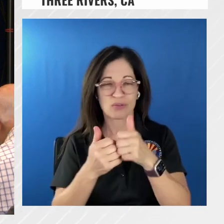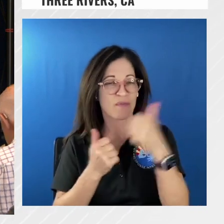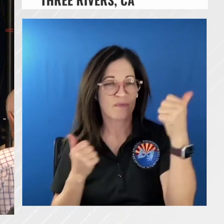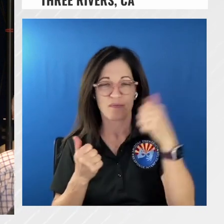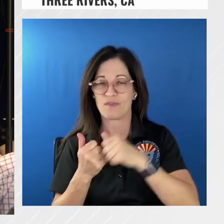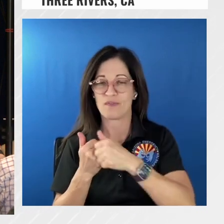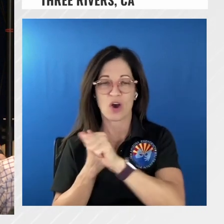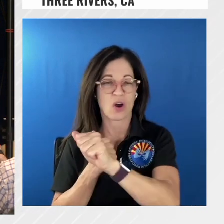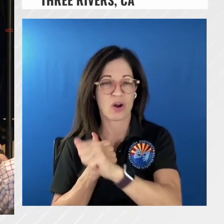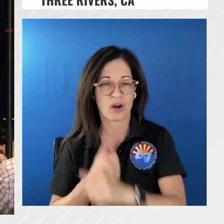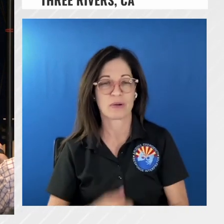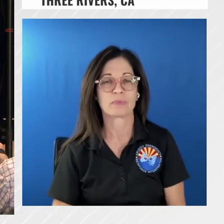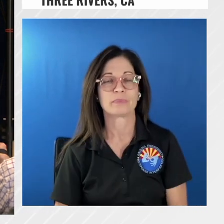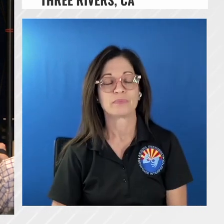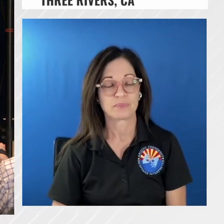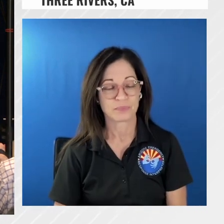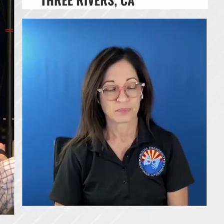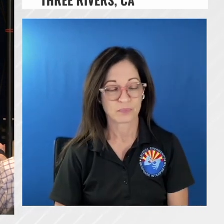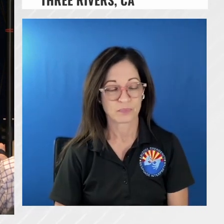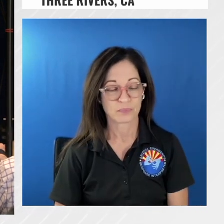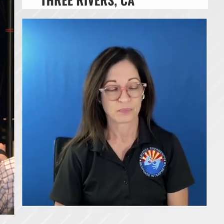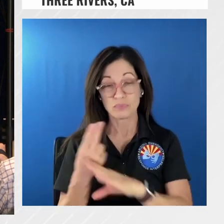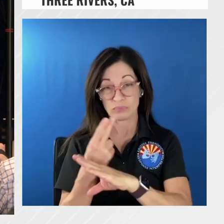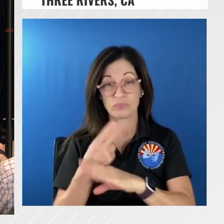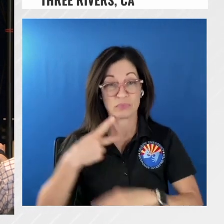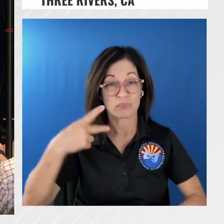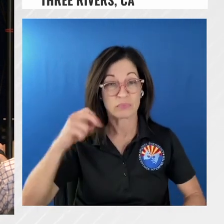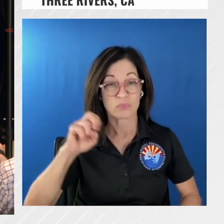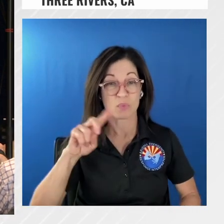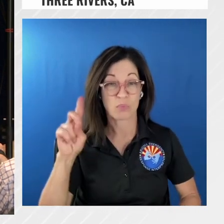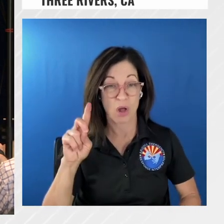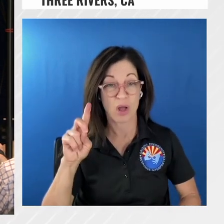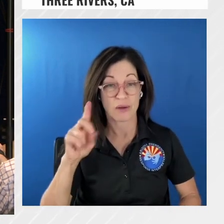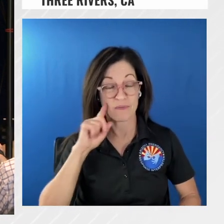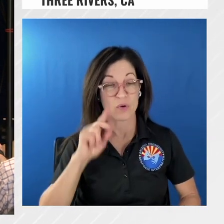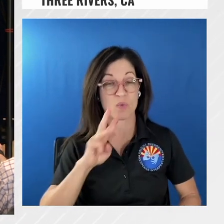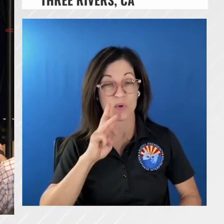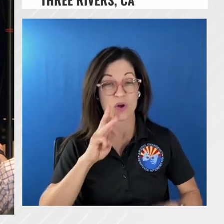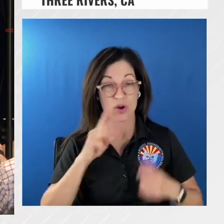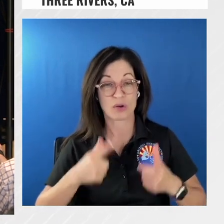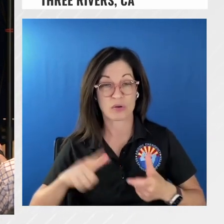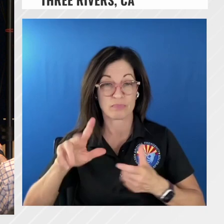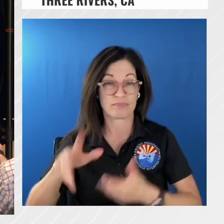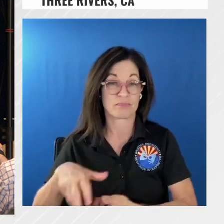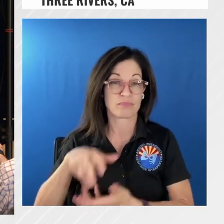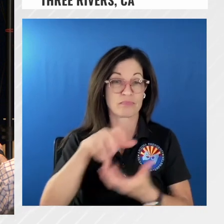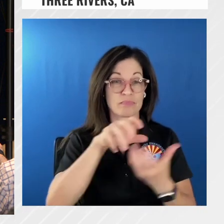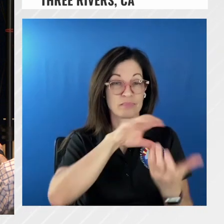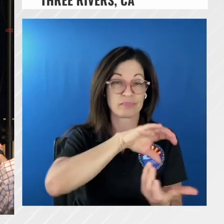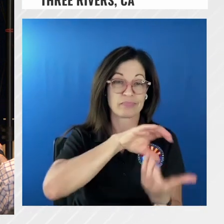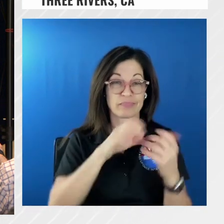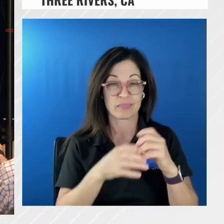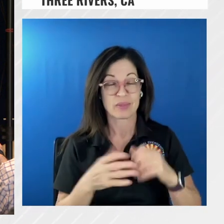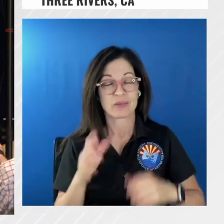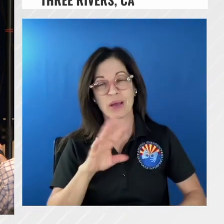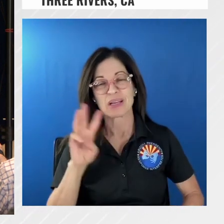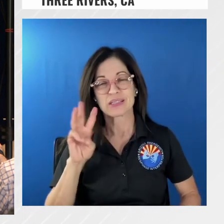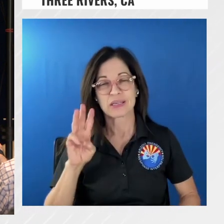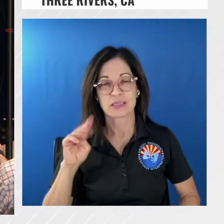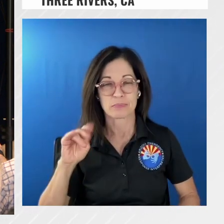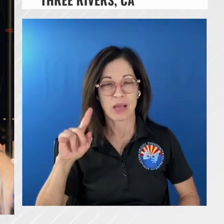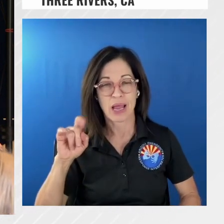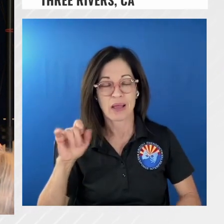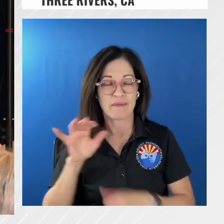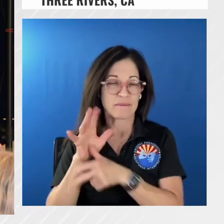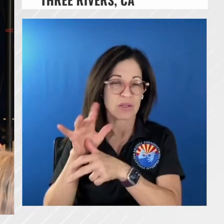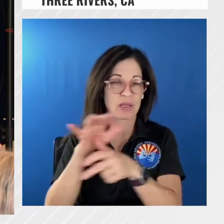we are utilizing the pond up there that's up in grouse valley for water source to it's about six mile flight across to the fire so we are using the water out